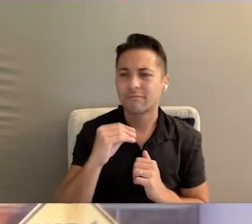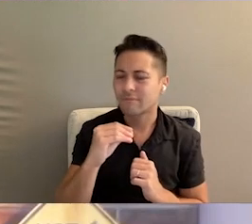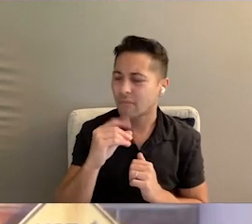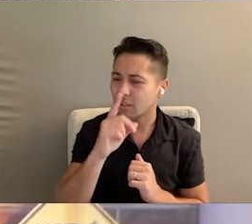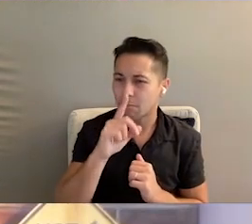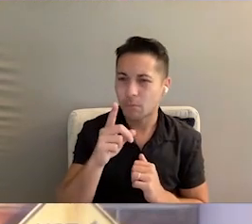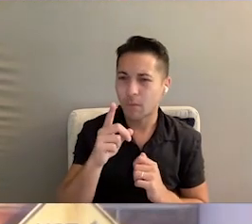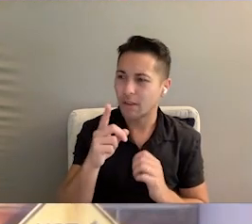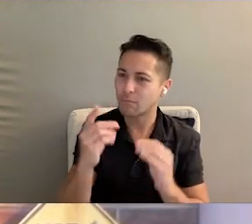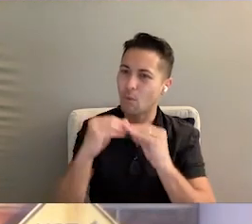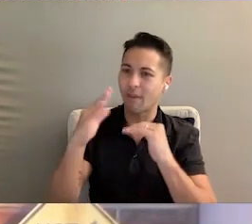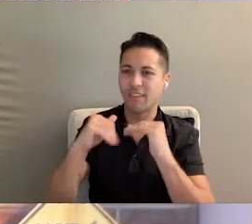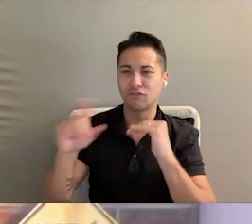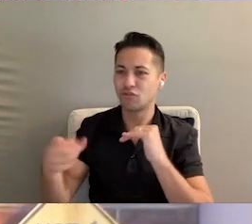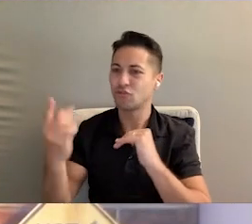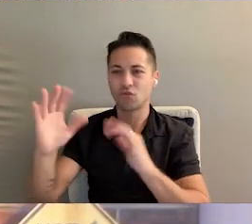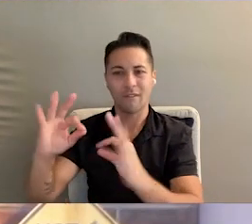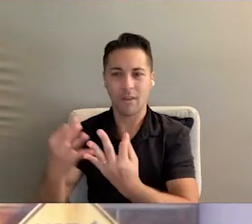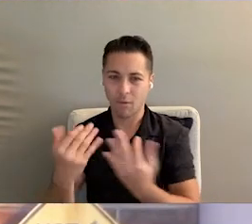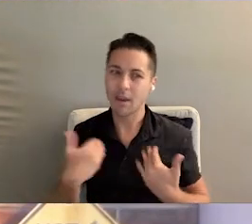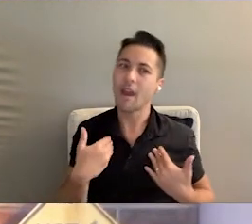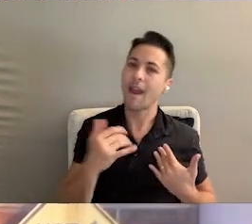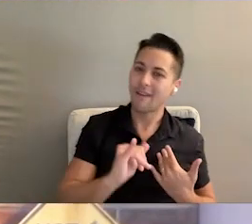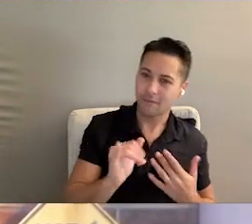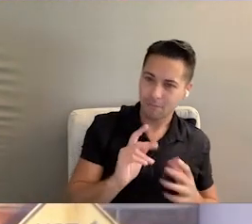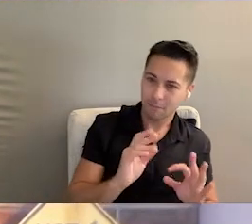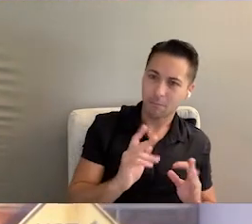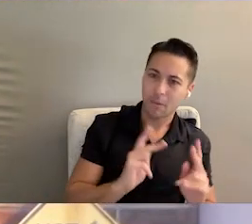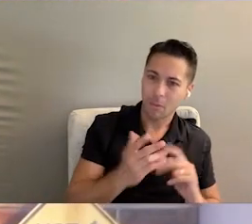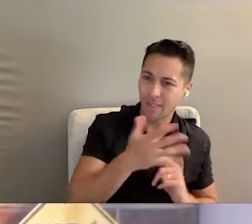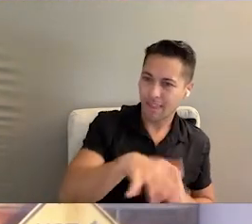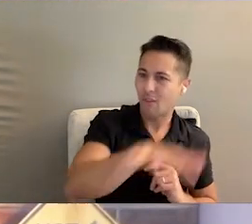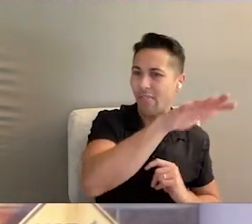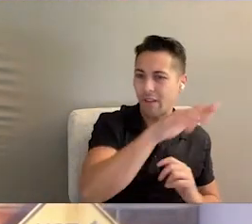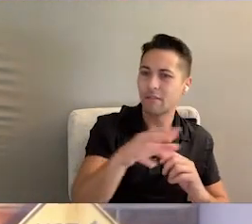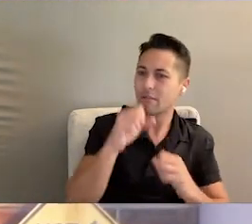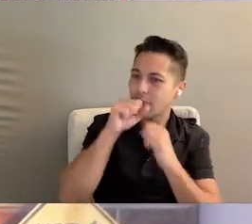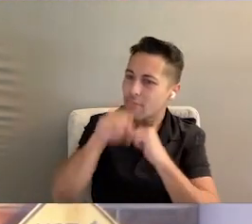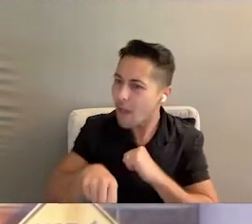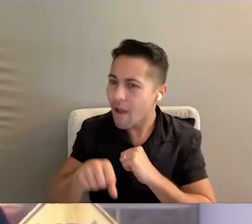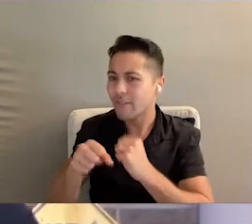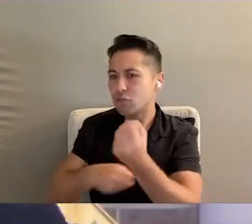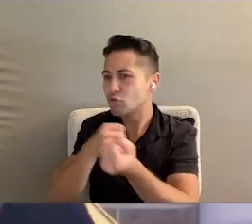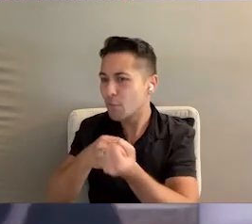of support is bigger than just you and your family. But there are individuals out there to love and support you.